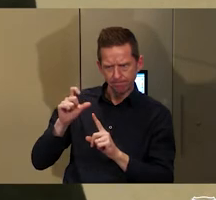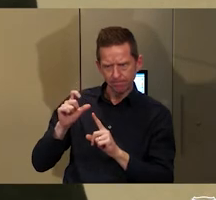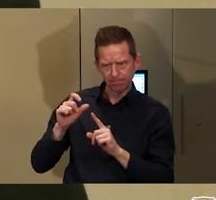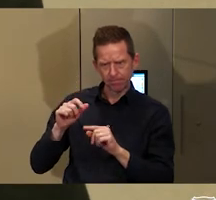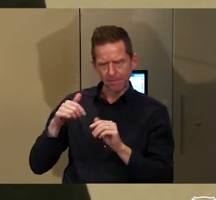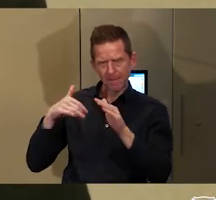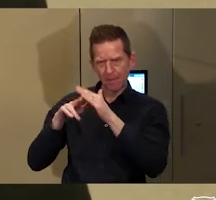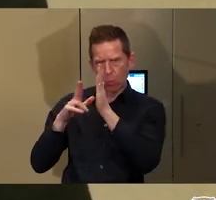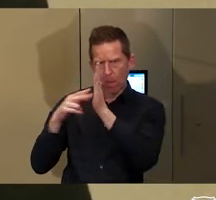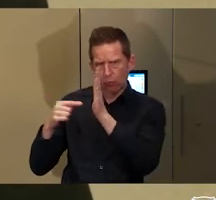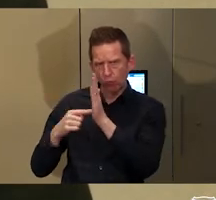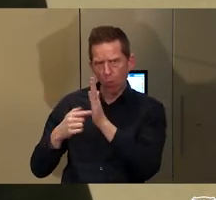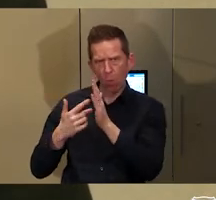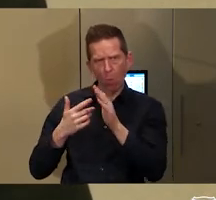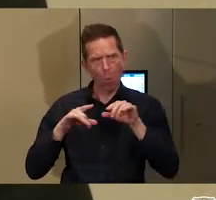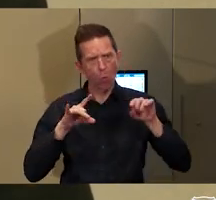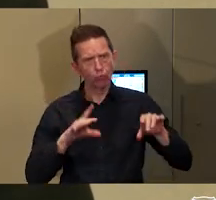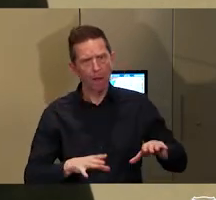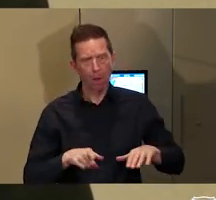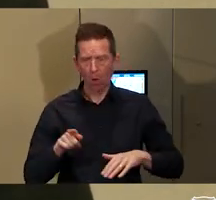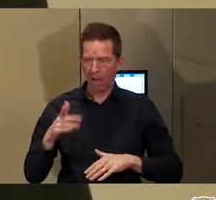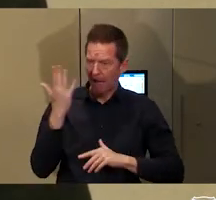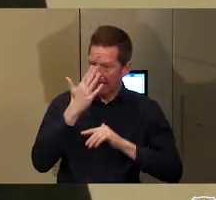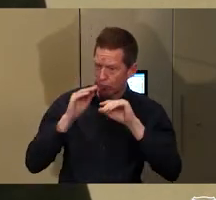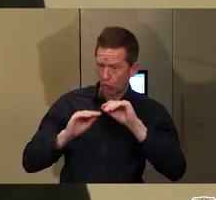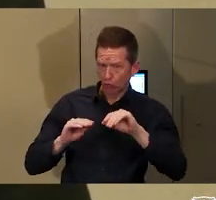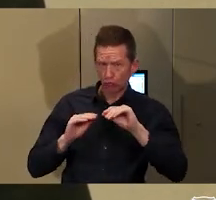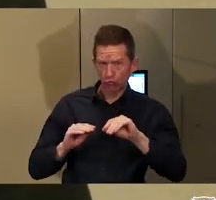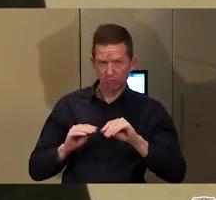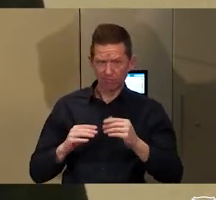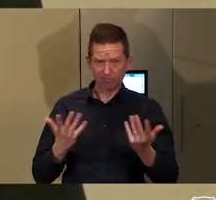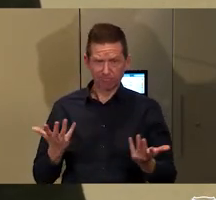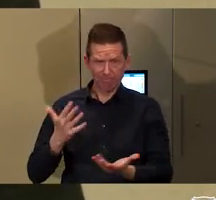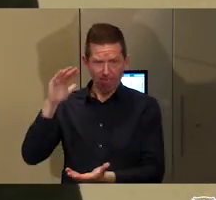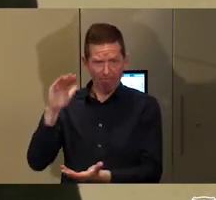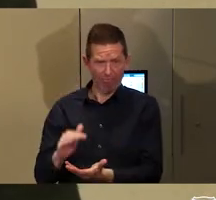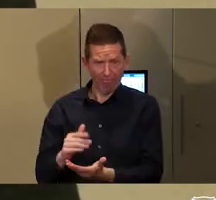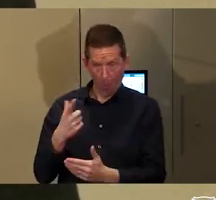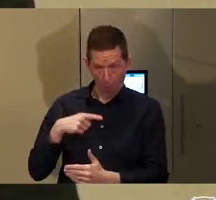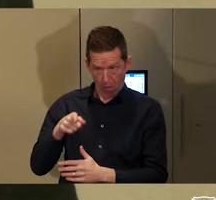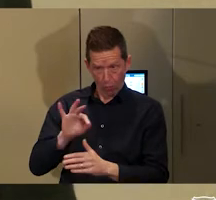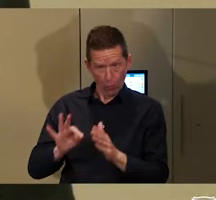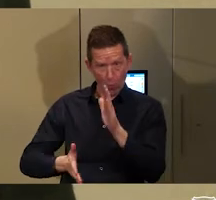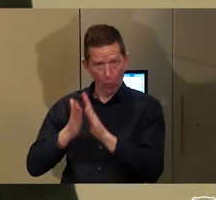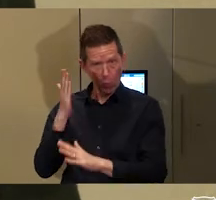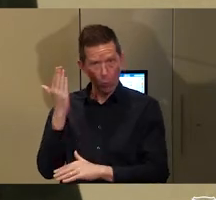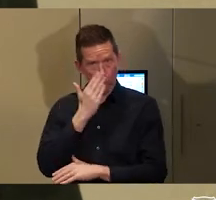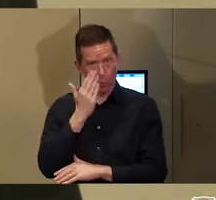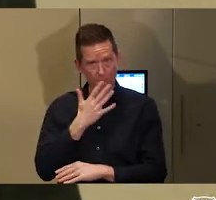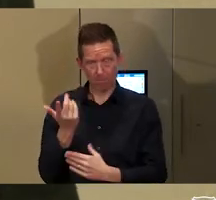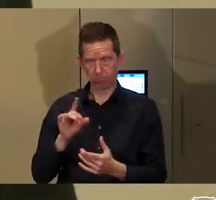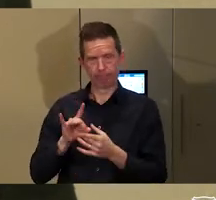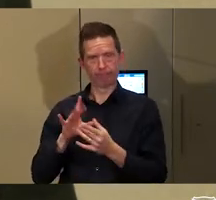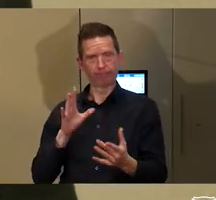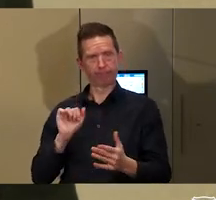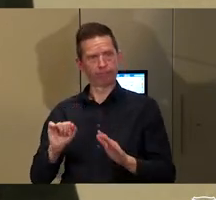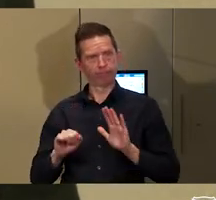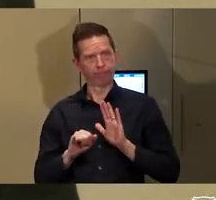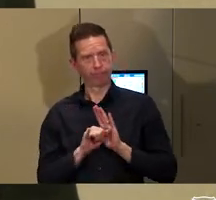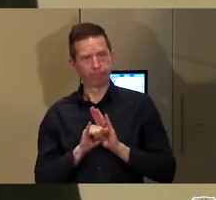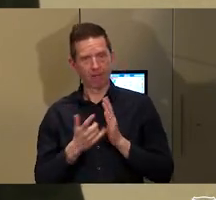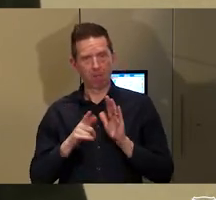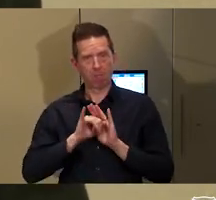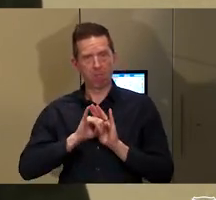Territory, but kids don't go to school. And I think there's a reason. There's a disconnect between who they are and what they're